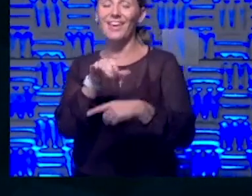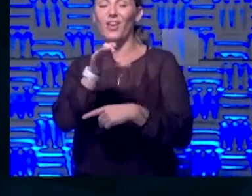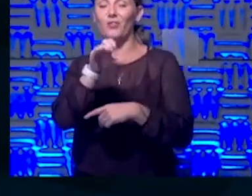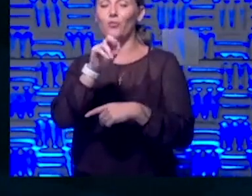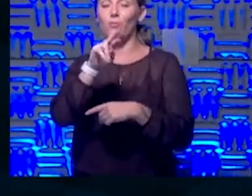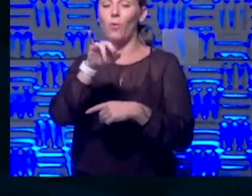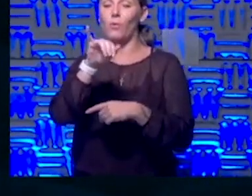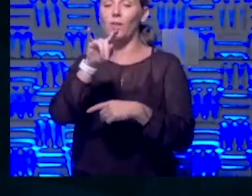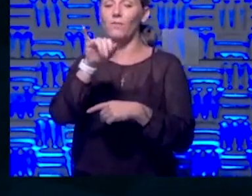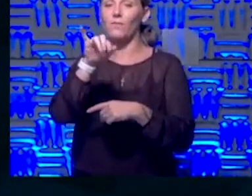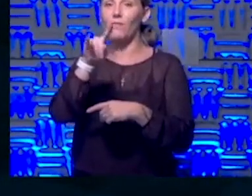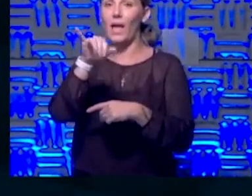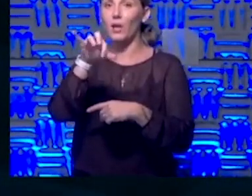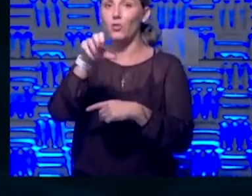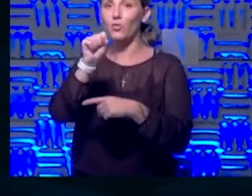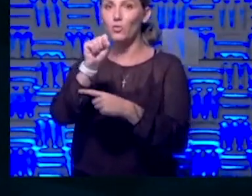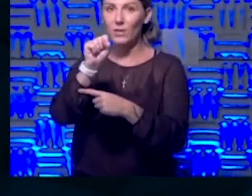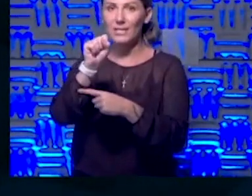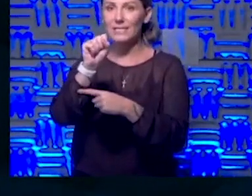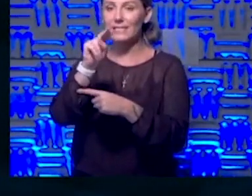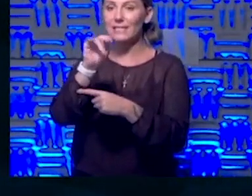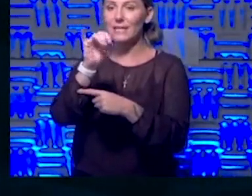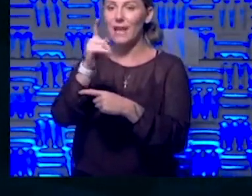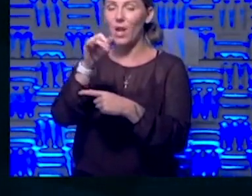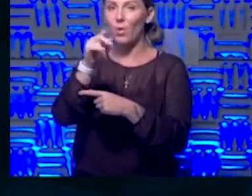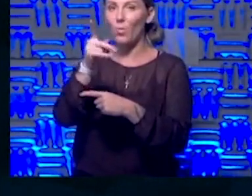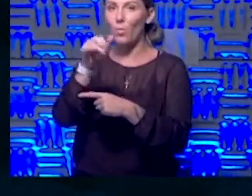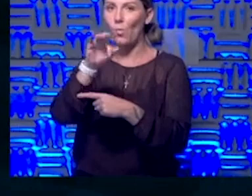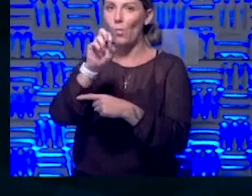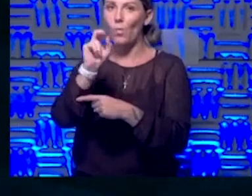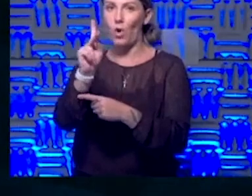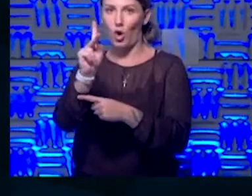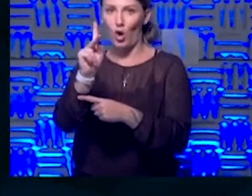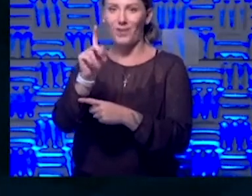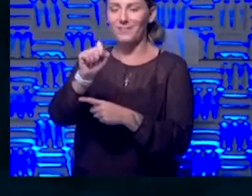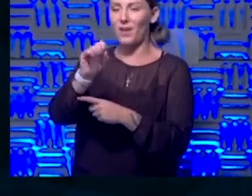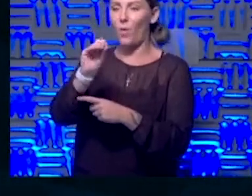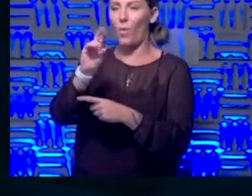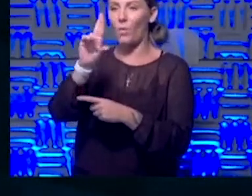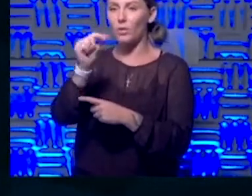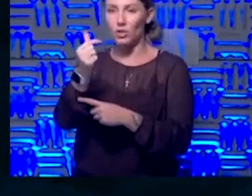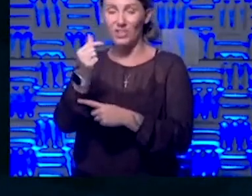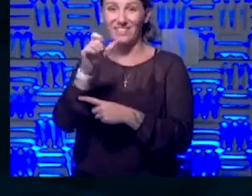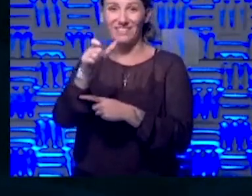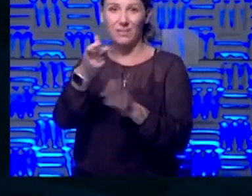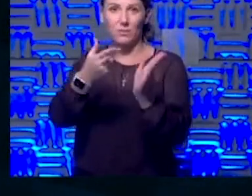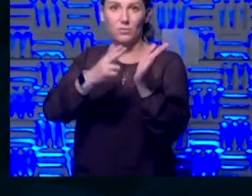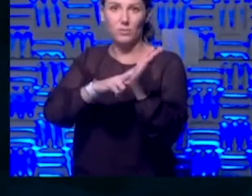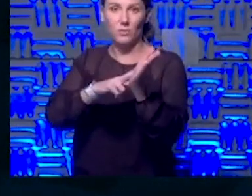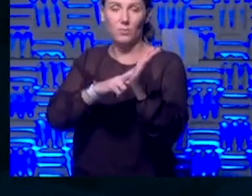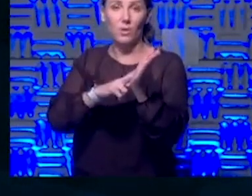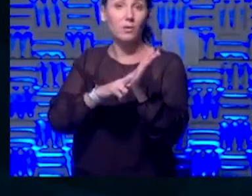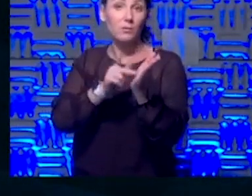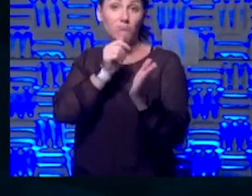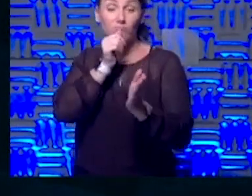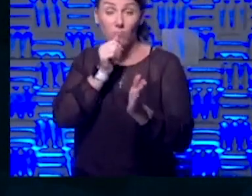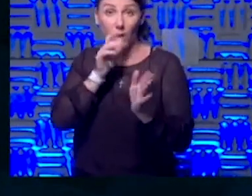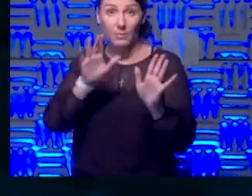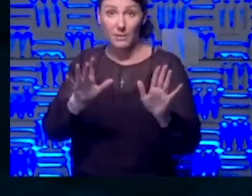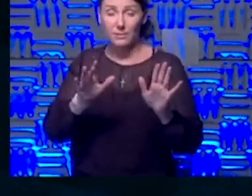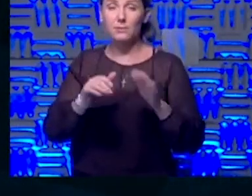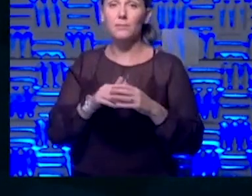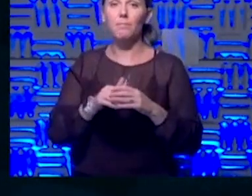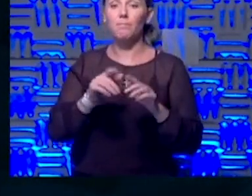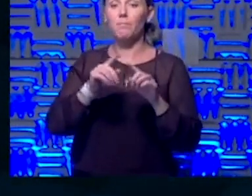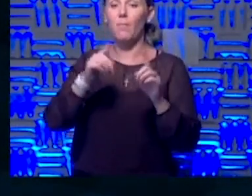coronaviruspreventionnetwork.org. And if you go through that website, there's a registry there that's anonymous, but you